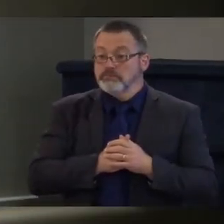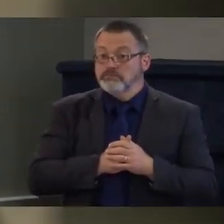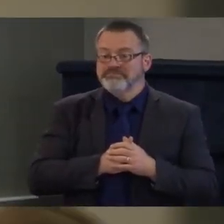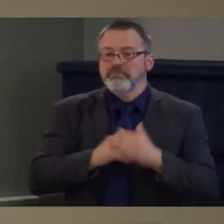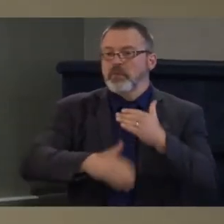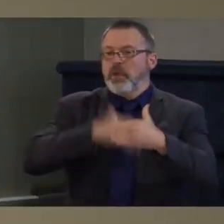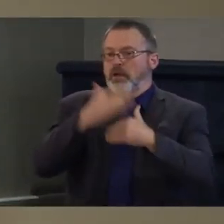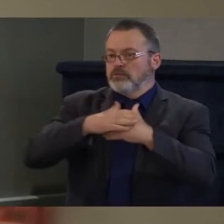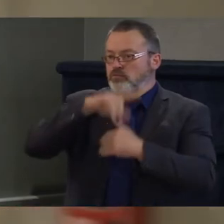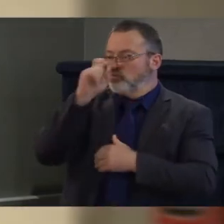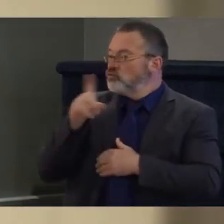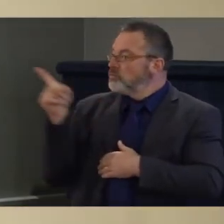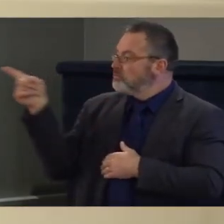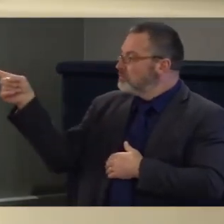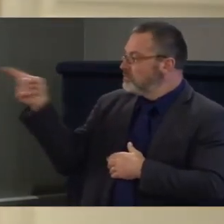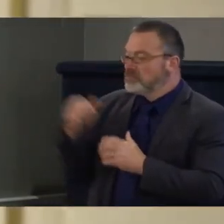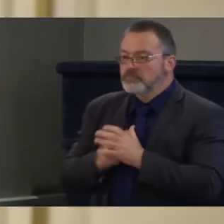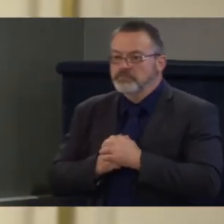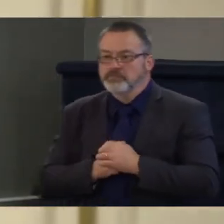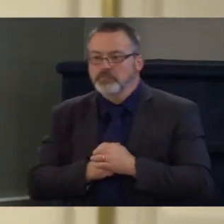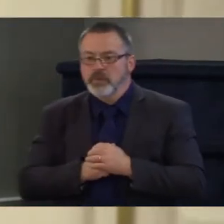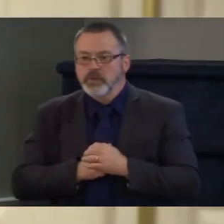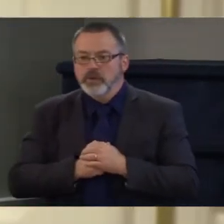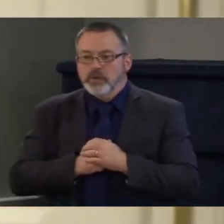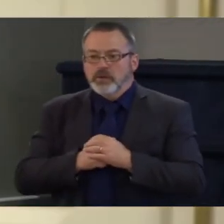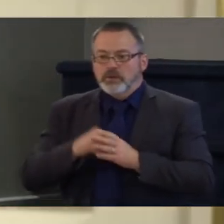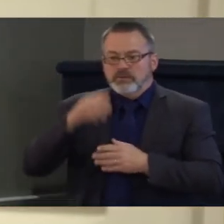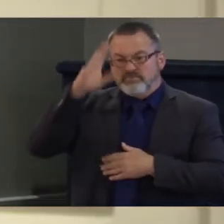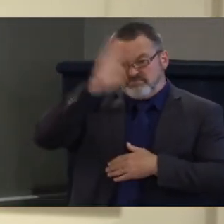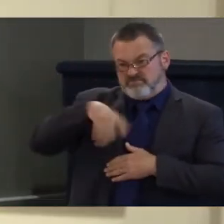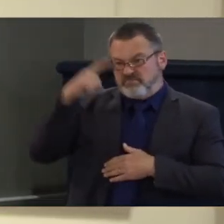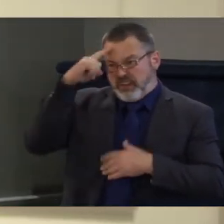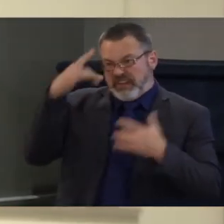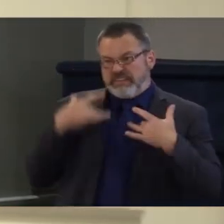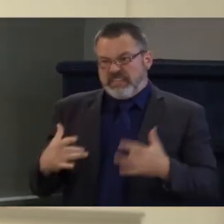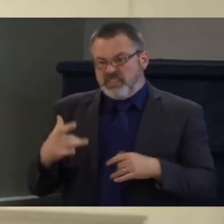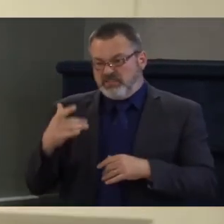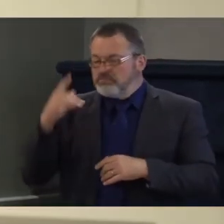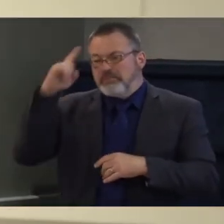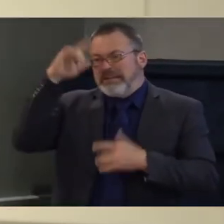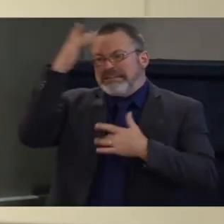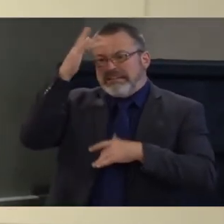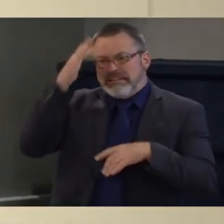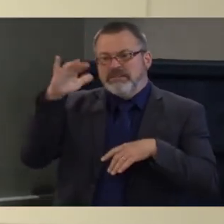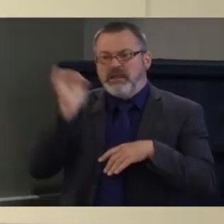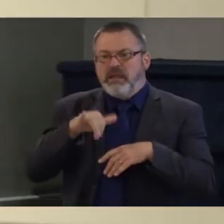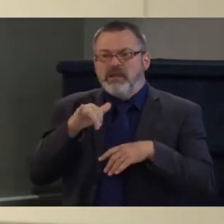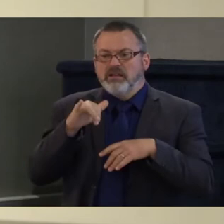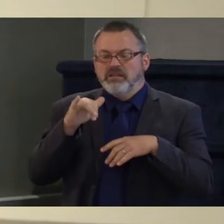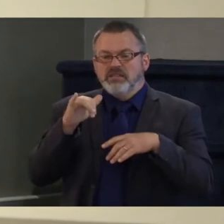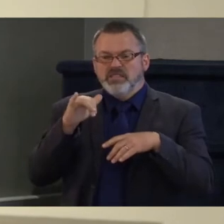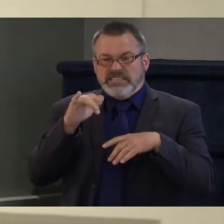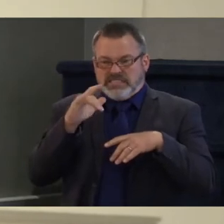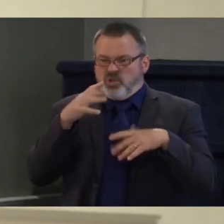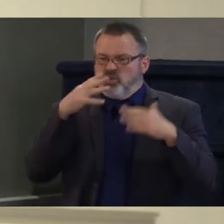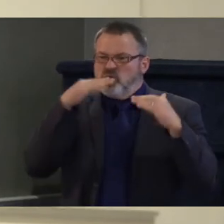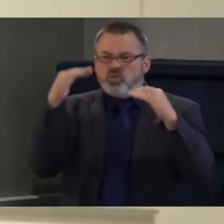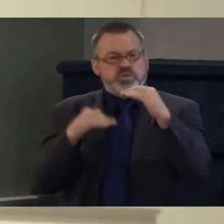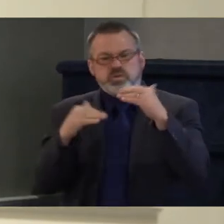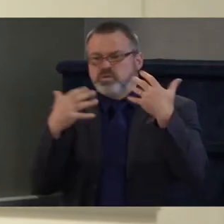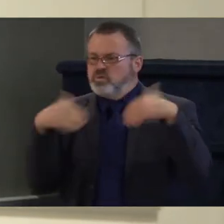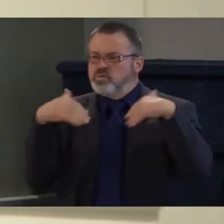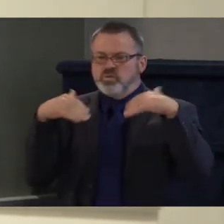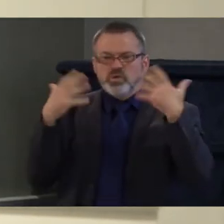people with mental illnesses have the highest rates of unemployment despite the fact that they're able and willing to work they